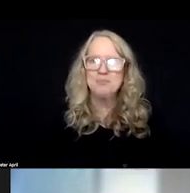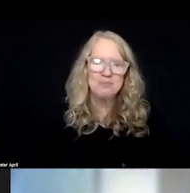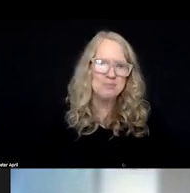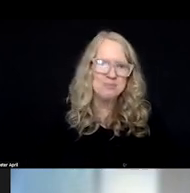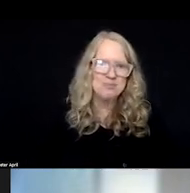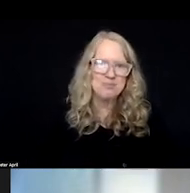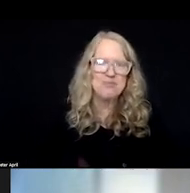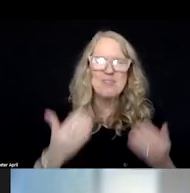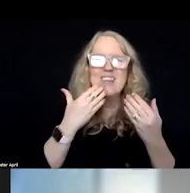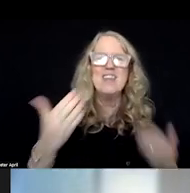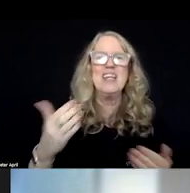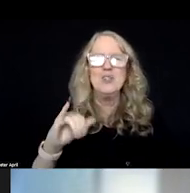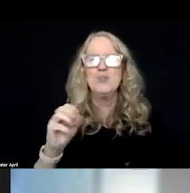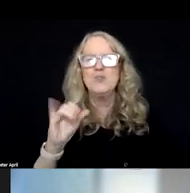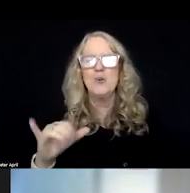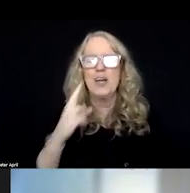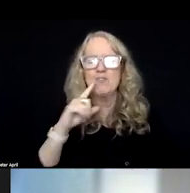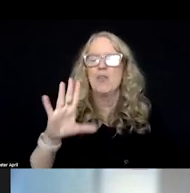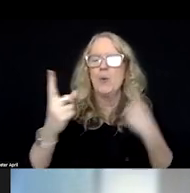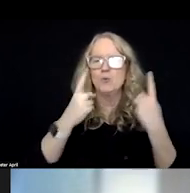Thank you, Joy, for those reflections.